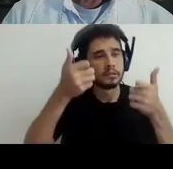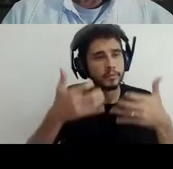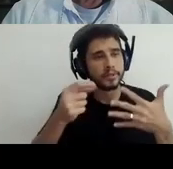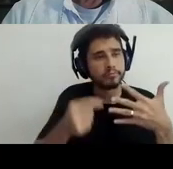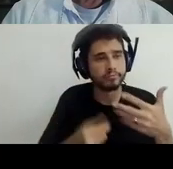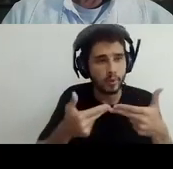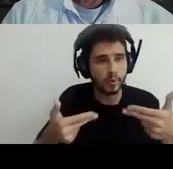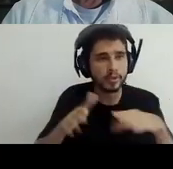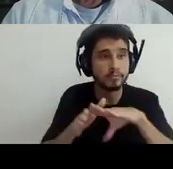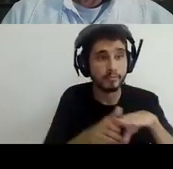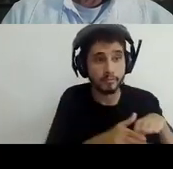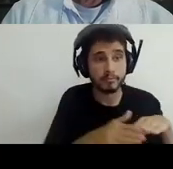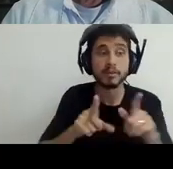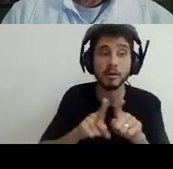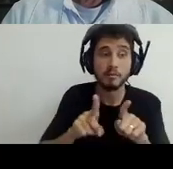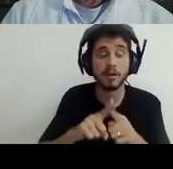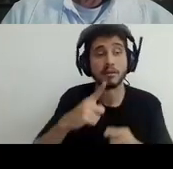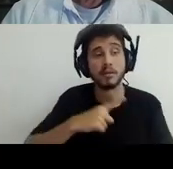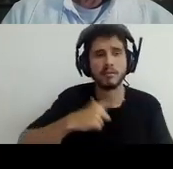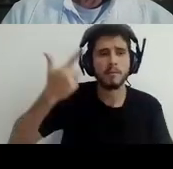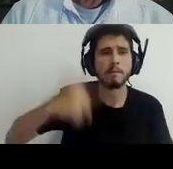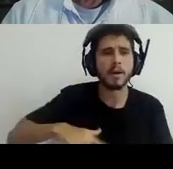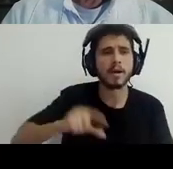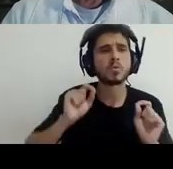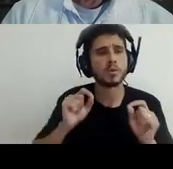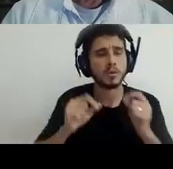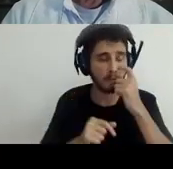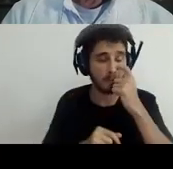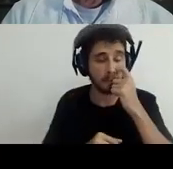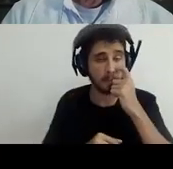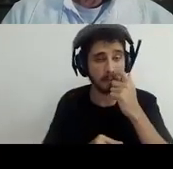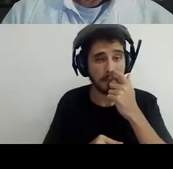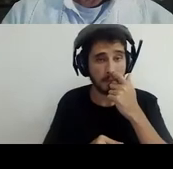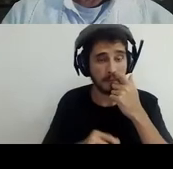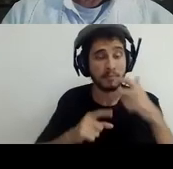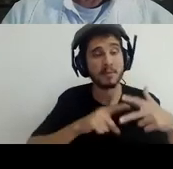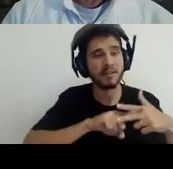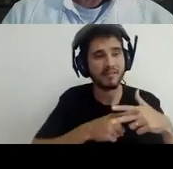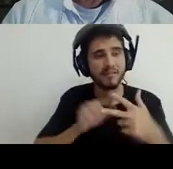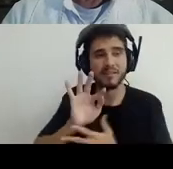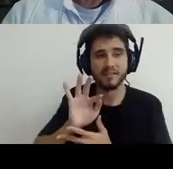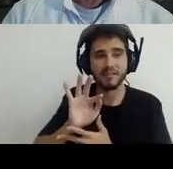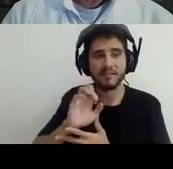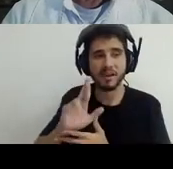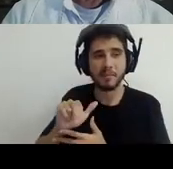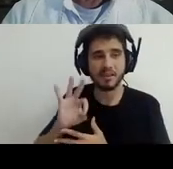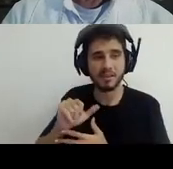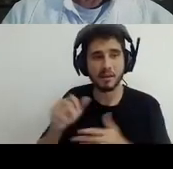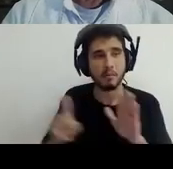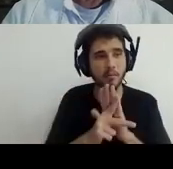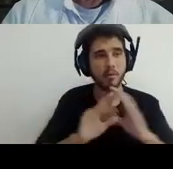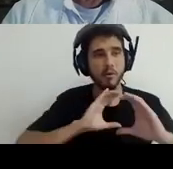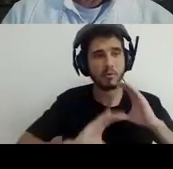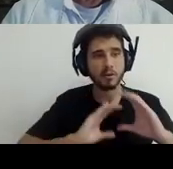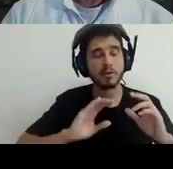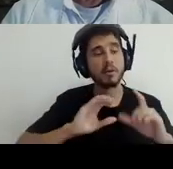let's say, communication and media tools, which many people would consider to be